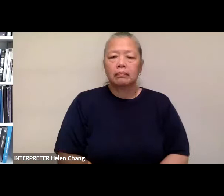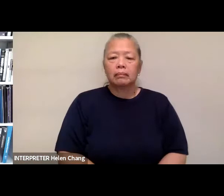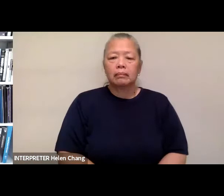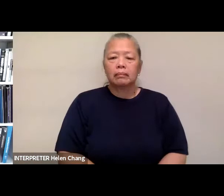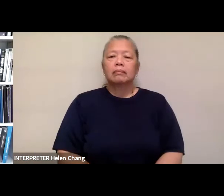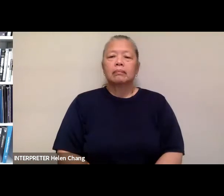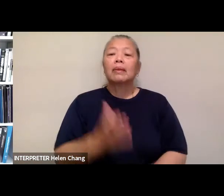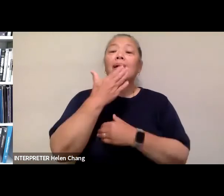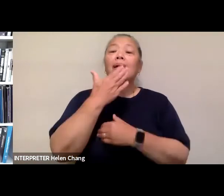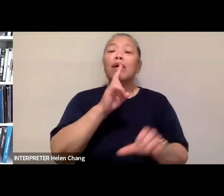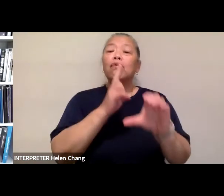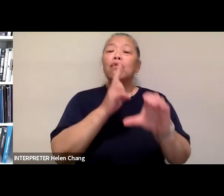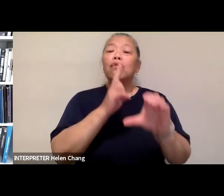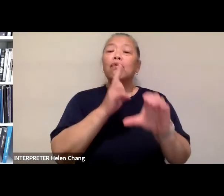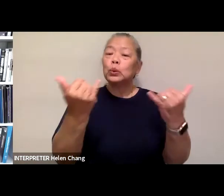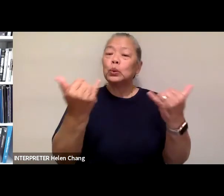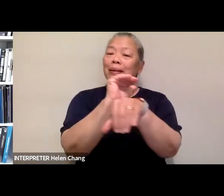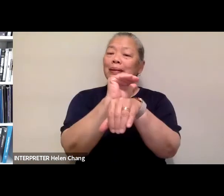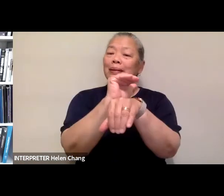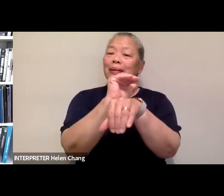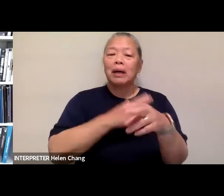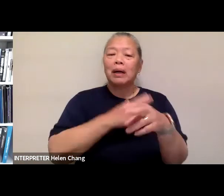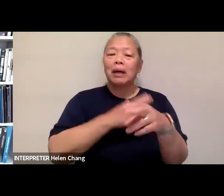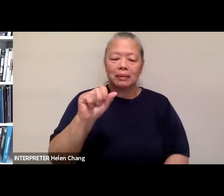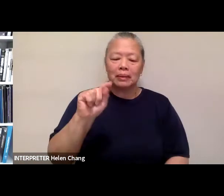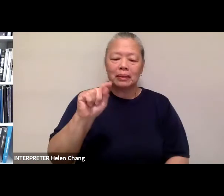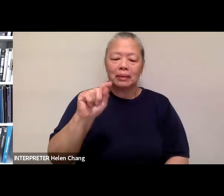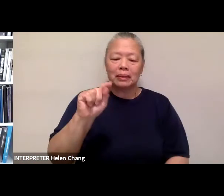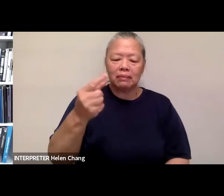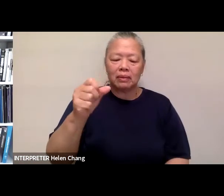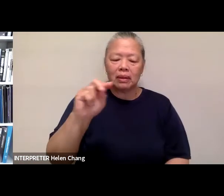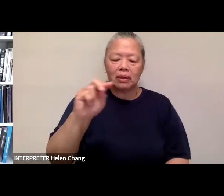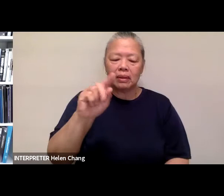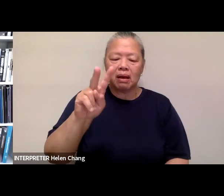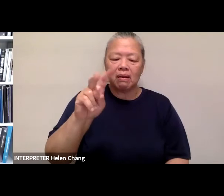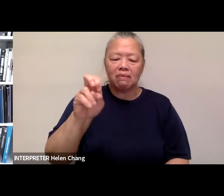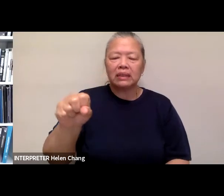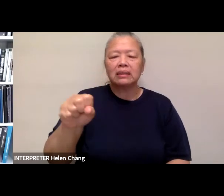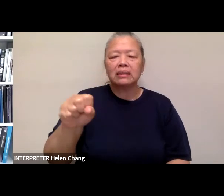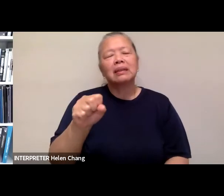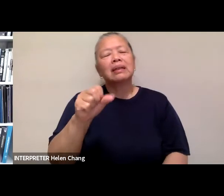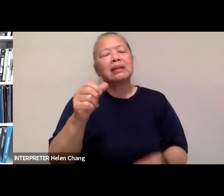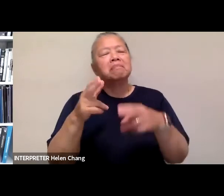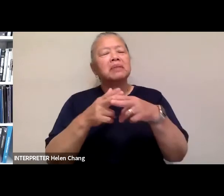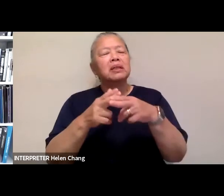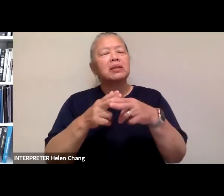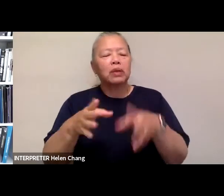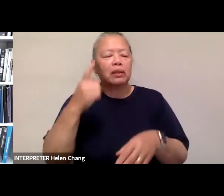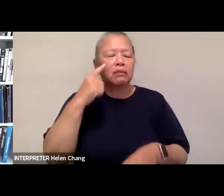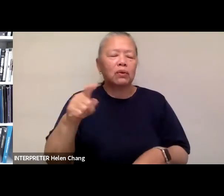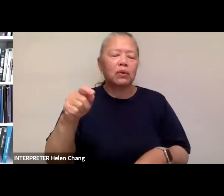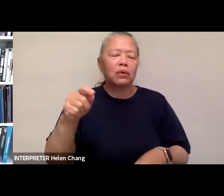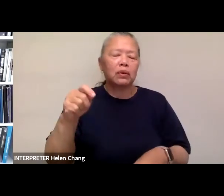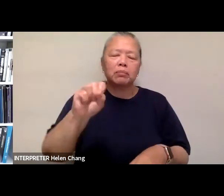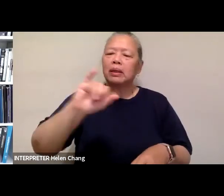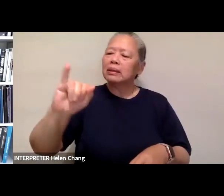Thank you for joining us this evening. My name is Theo Gonzalves, and I'm the Interim Director of the Smithsonian Asian Pacific American Center. We are